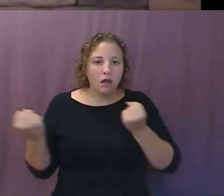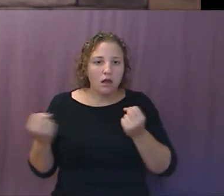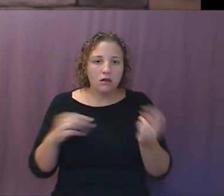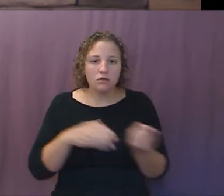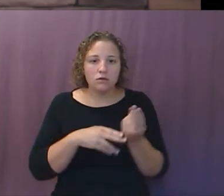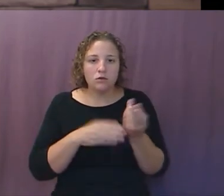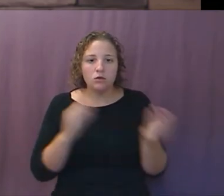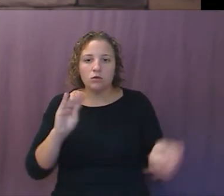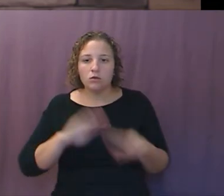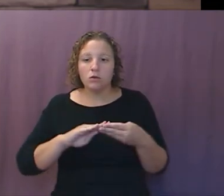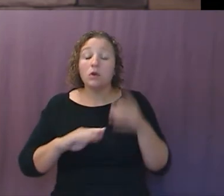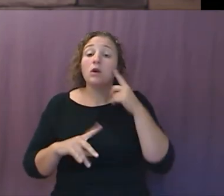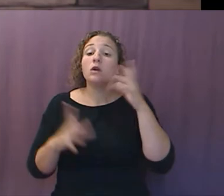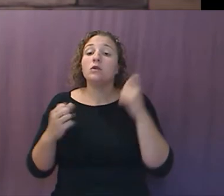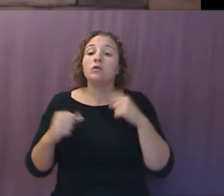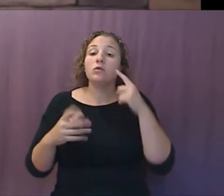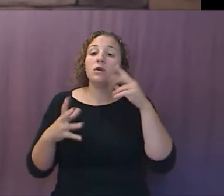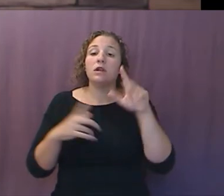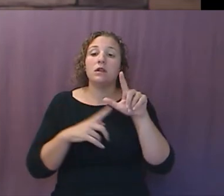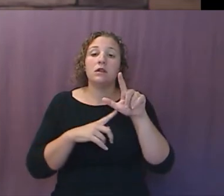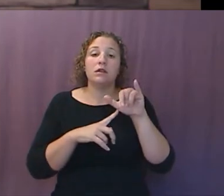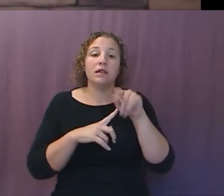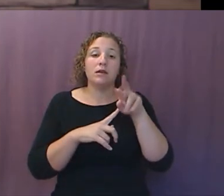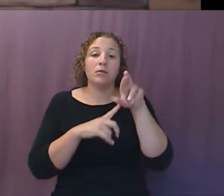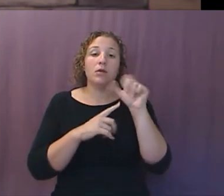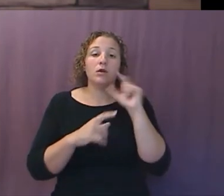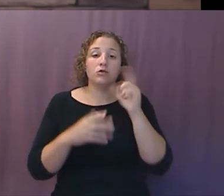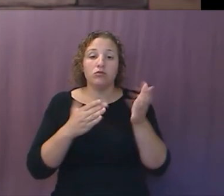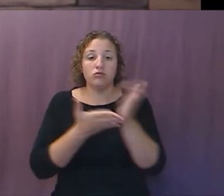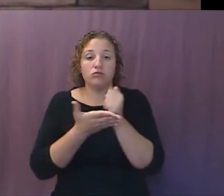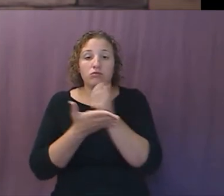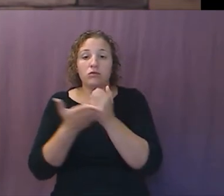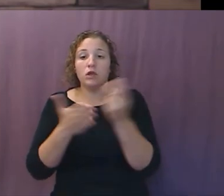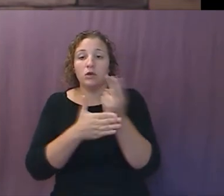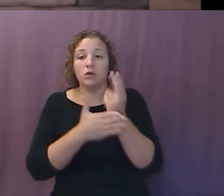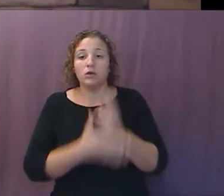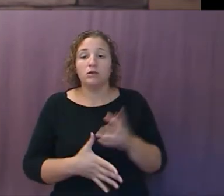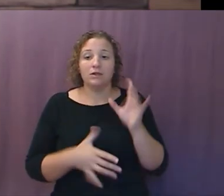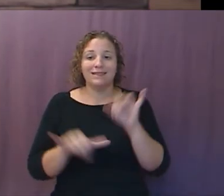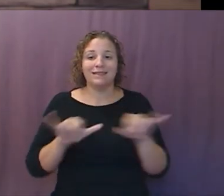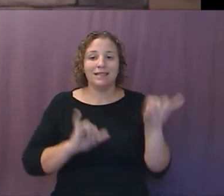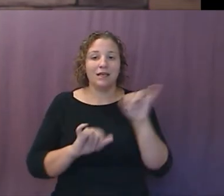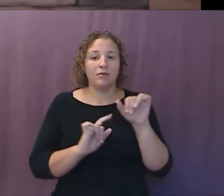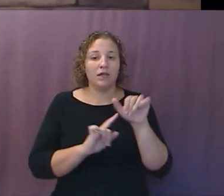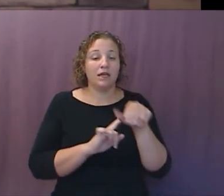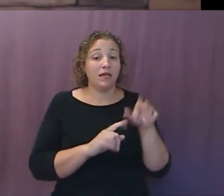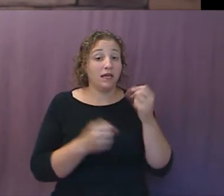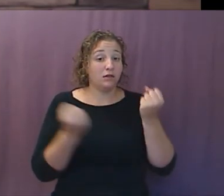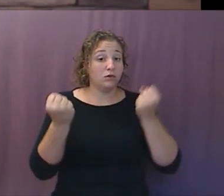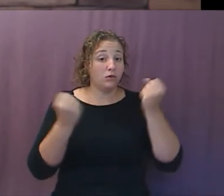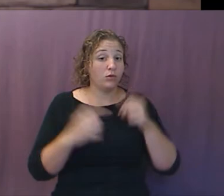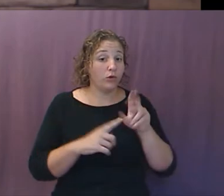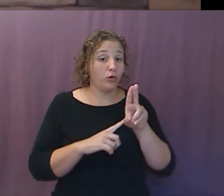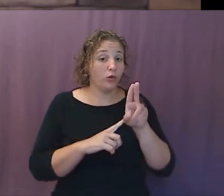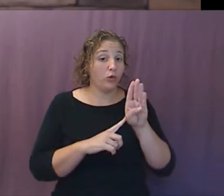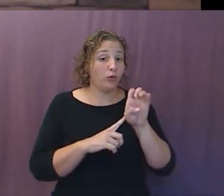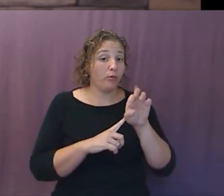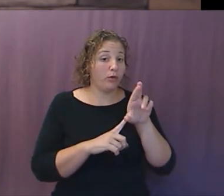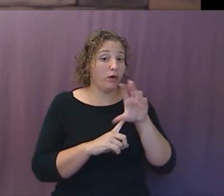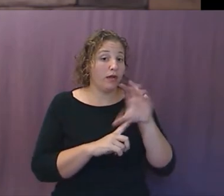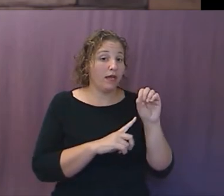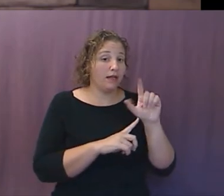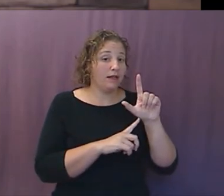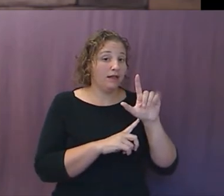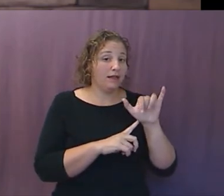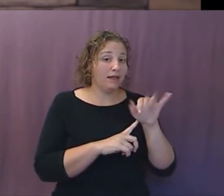the Libra to achieve a critical mass of users as quickly as possible as Uber and Lyft did with their riders, which will prevent politicians